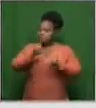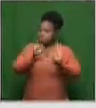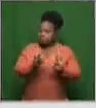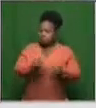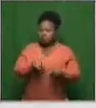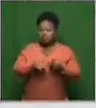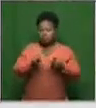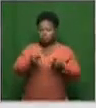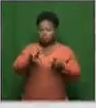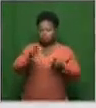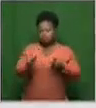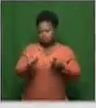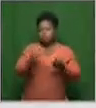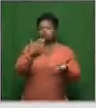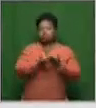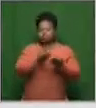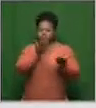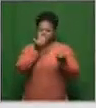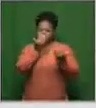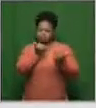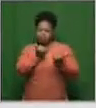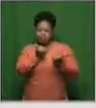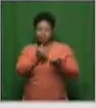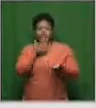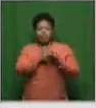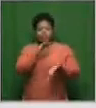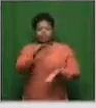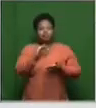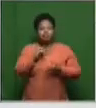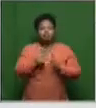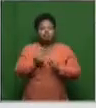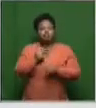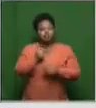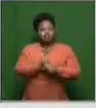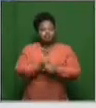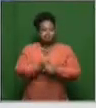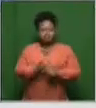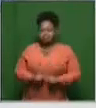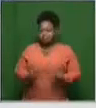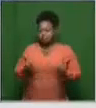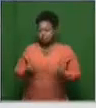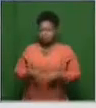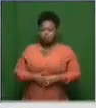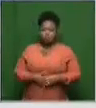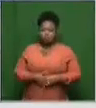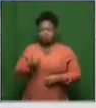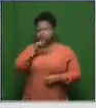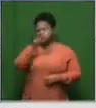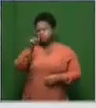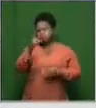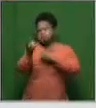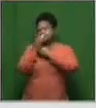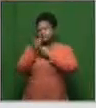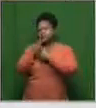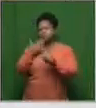SAPRA, we can then expect a rollout thereafter. They had advised us to plan for